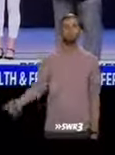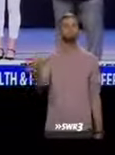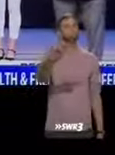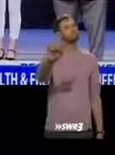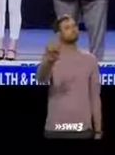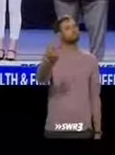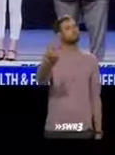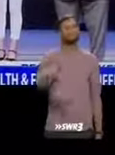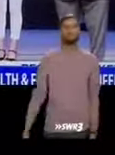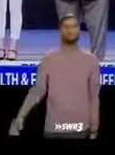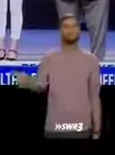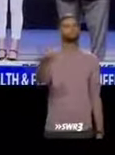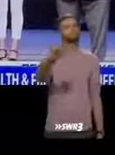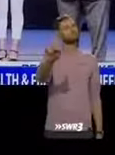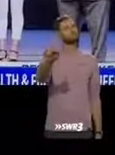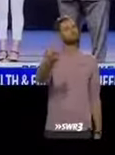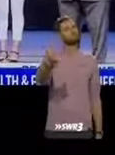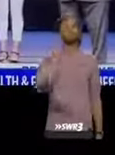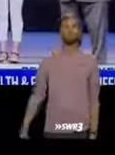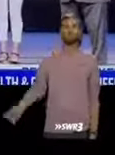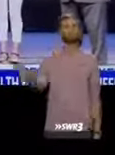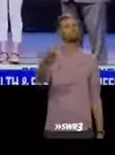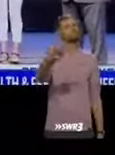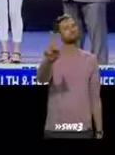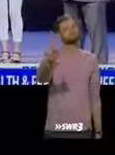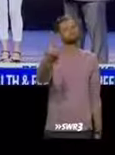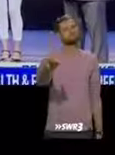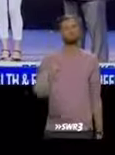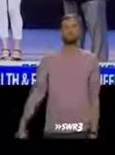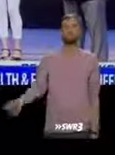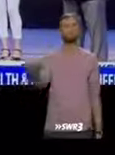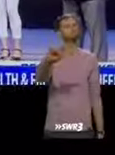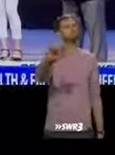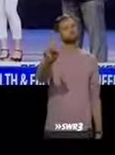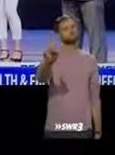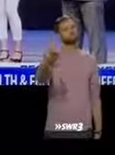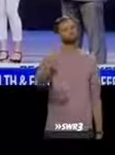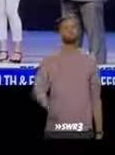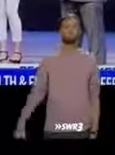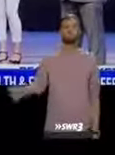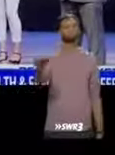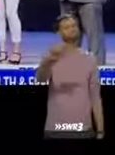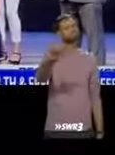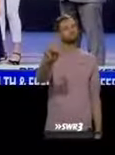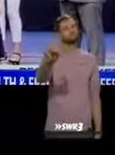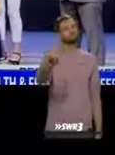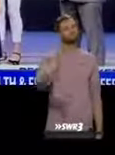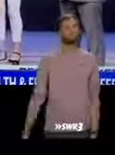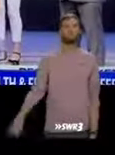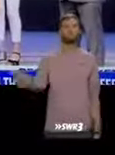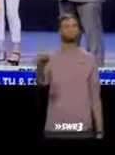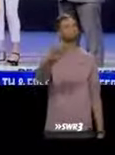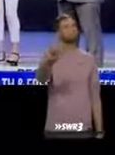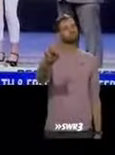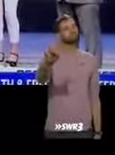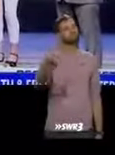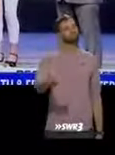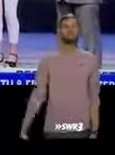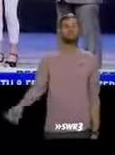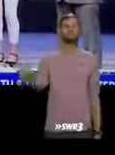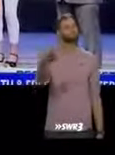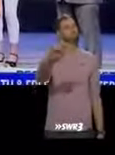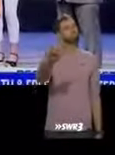Also, I just learned from Dr. Ryan Cole that in order to get the mRNA